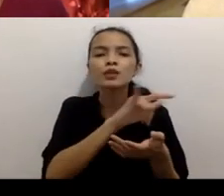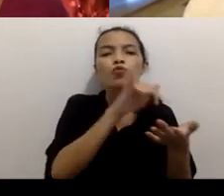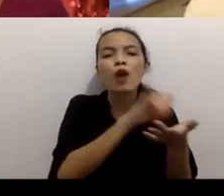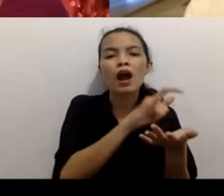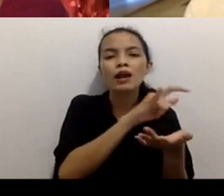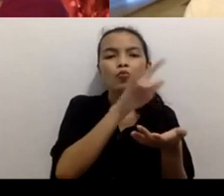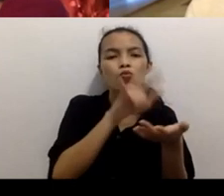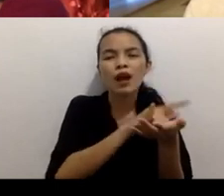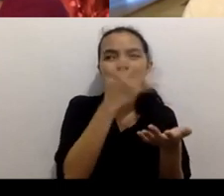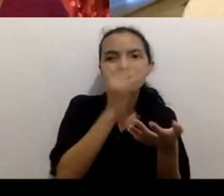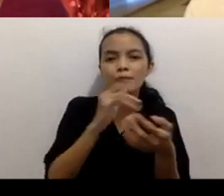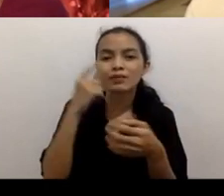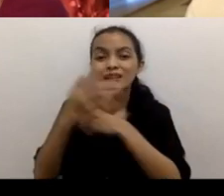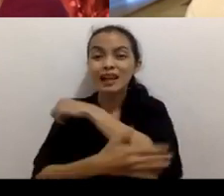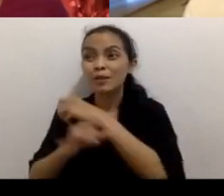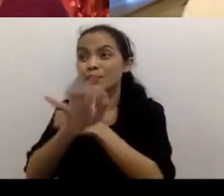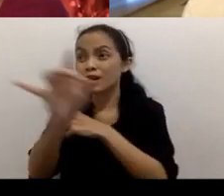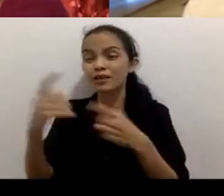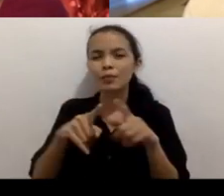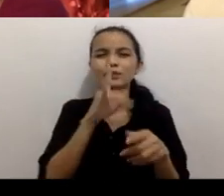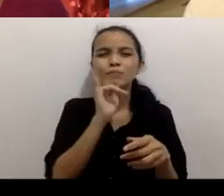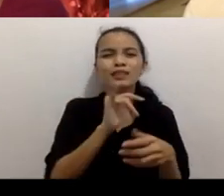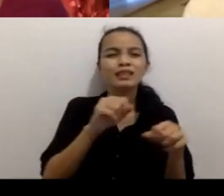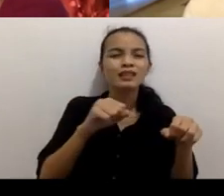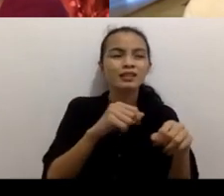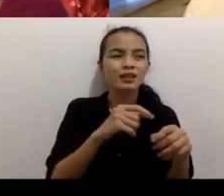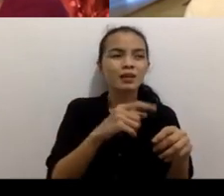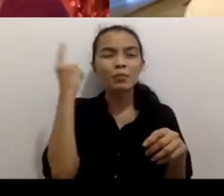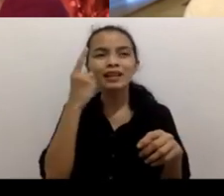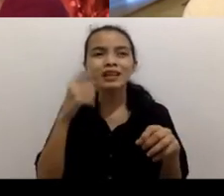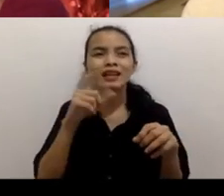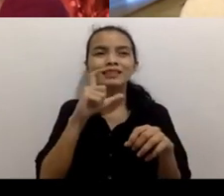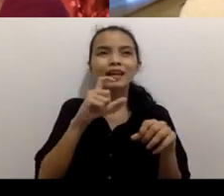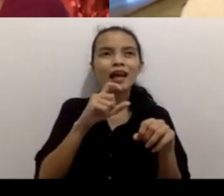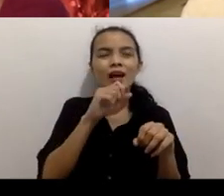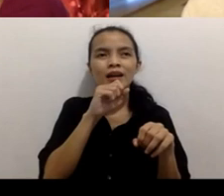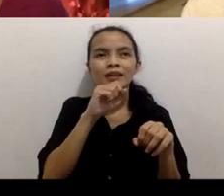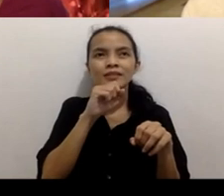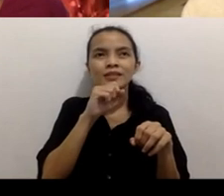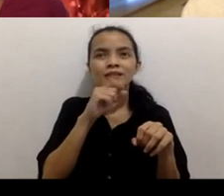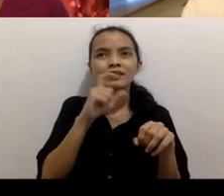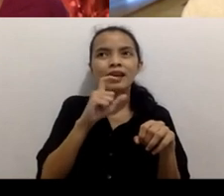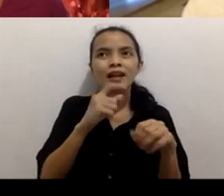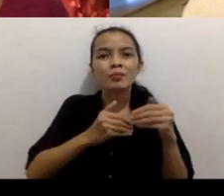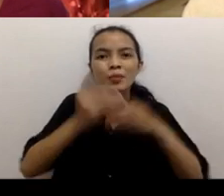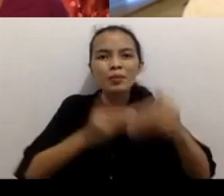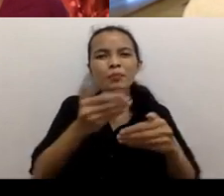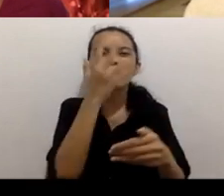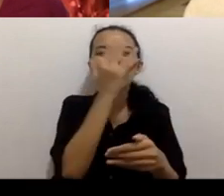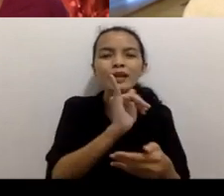very you know at the beginning of how to respond to it um you know hospitals being overwhelmed and and